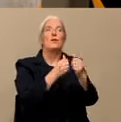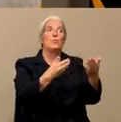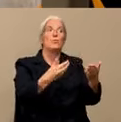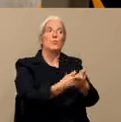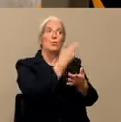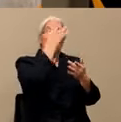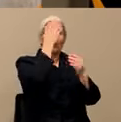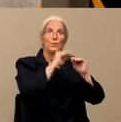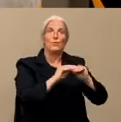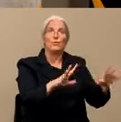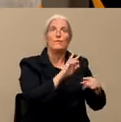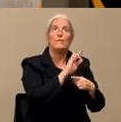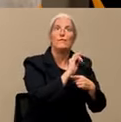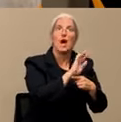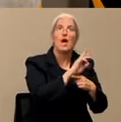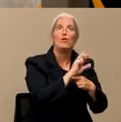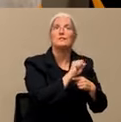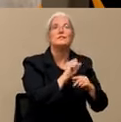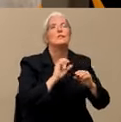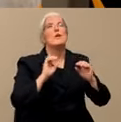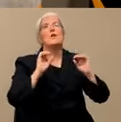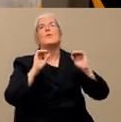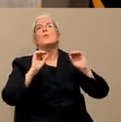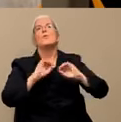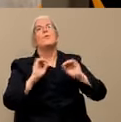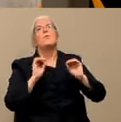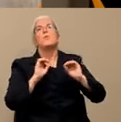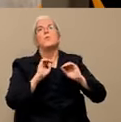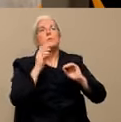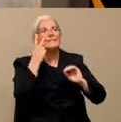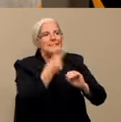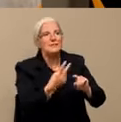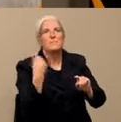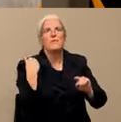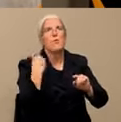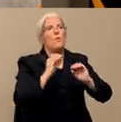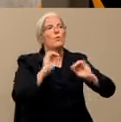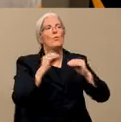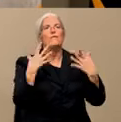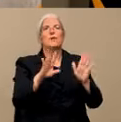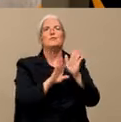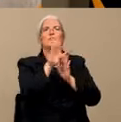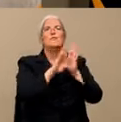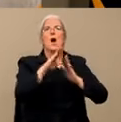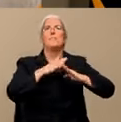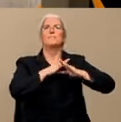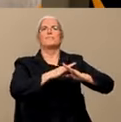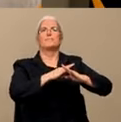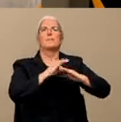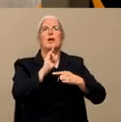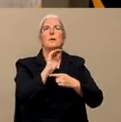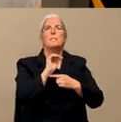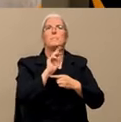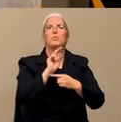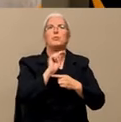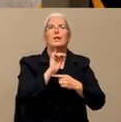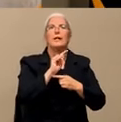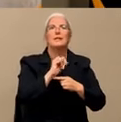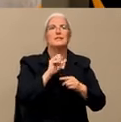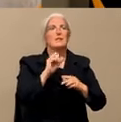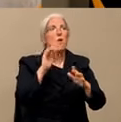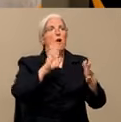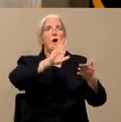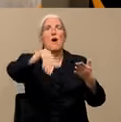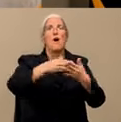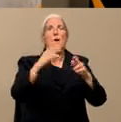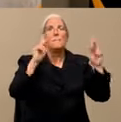assumed that nobody has any immunities with this virus. So the entire population is susceptible. Take that to flu, take where we know people get